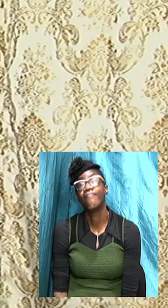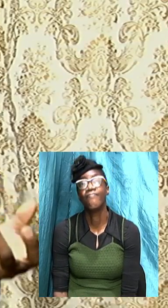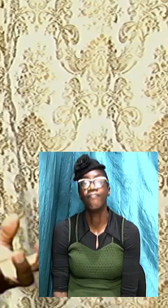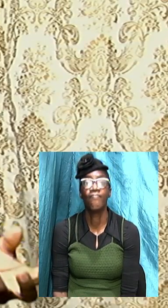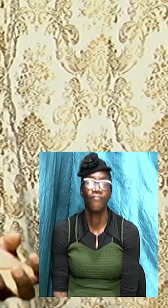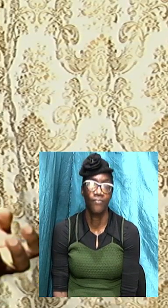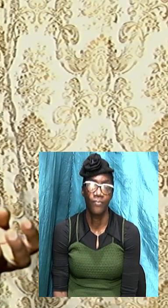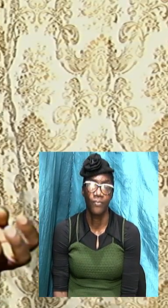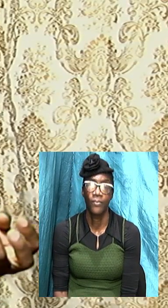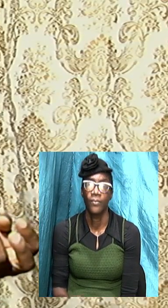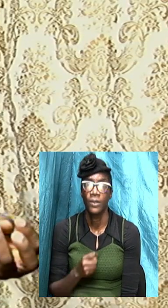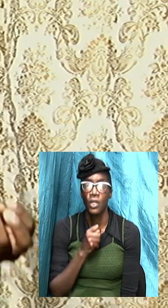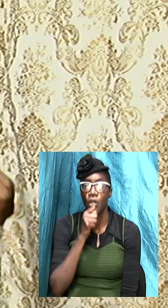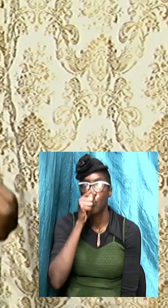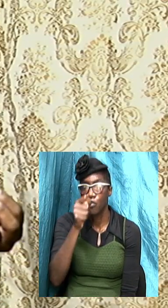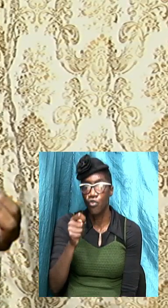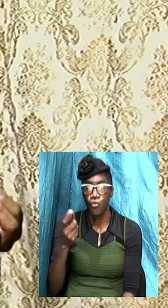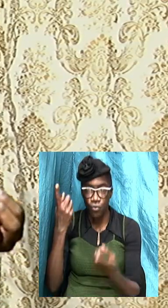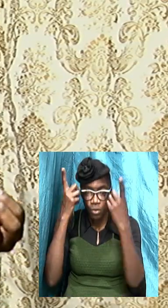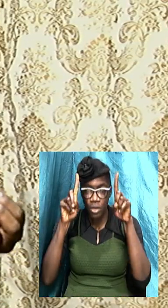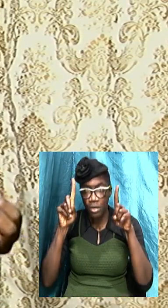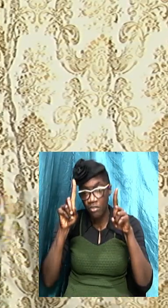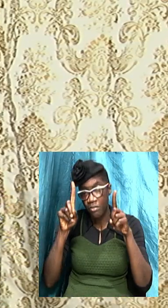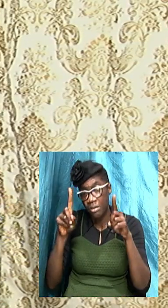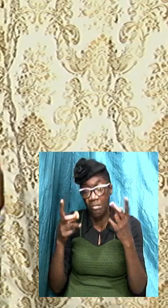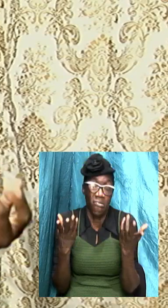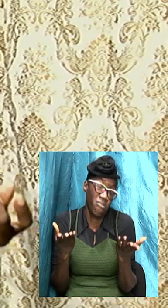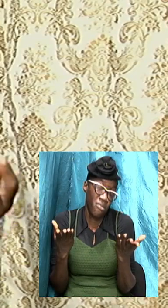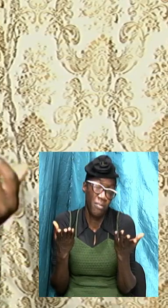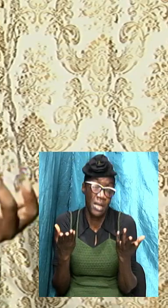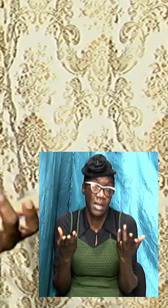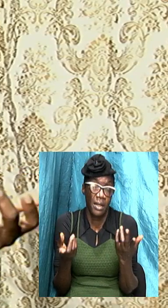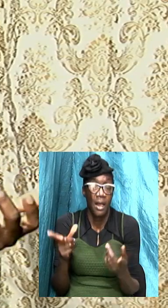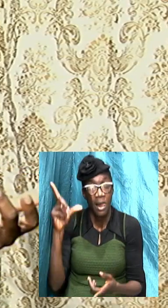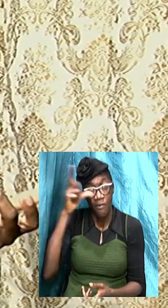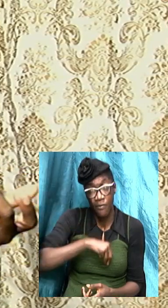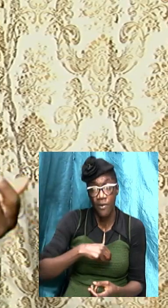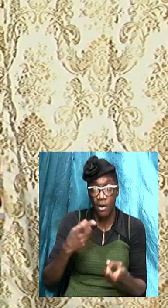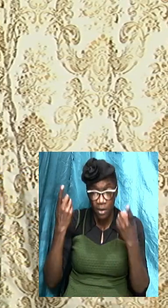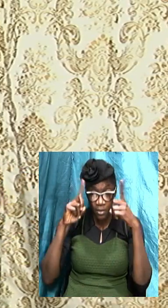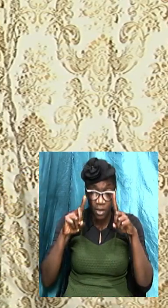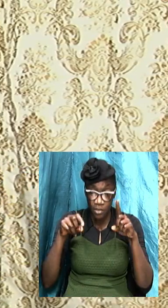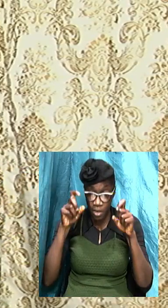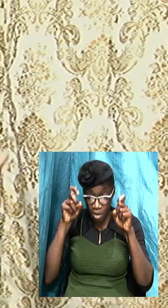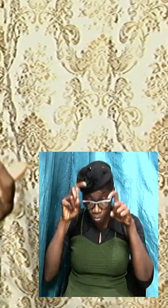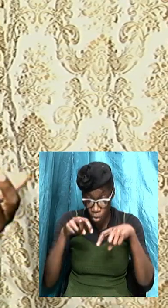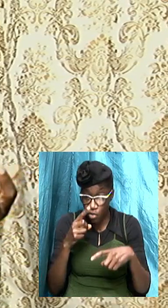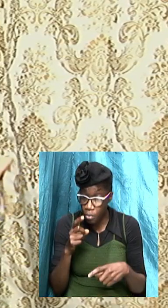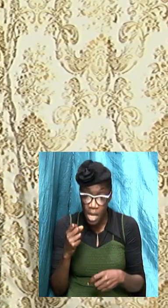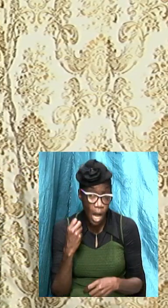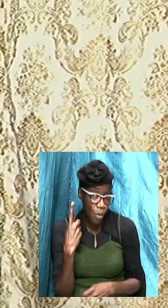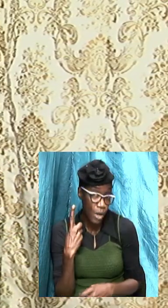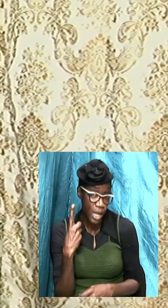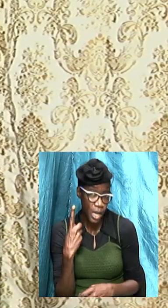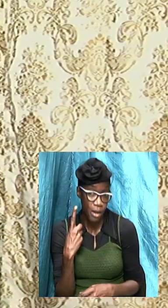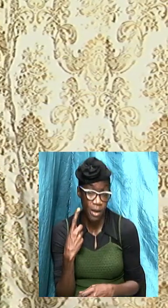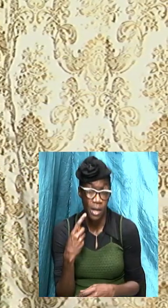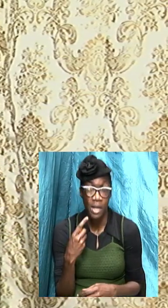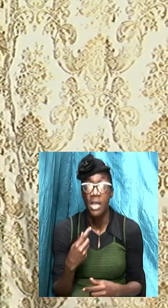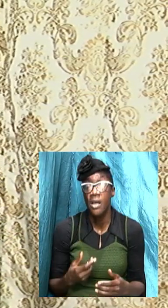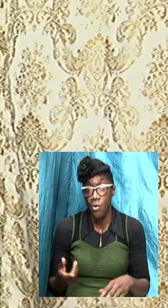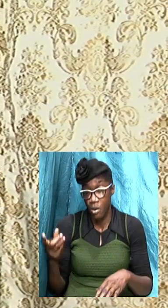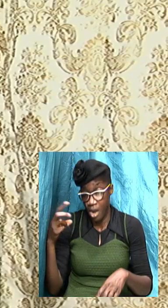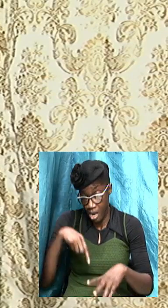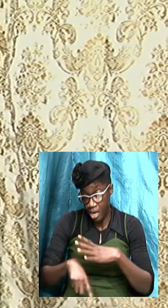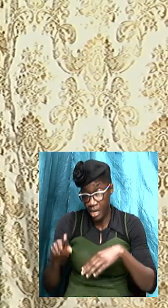true doctrine versus false doctrine because we must be aware that we are in a time where false doctrine